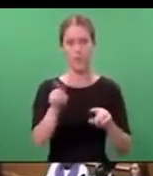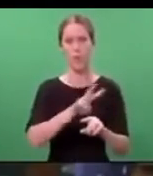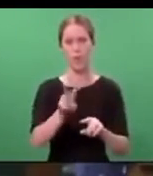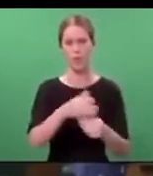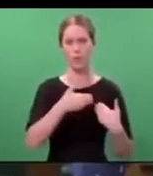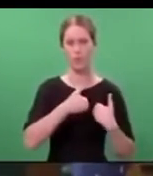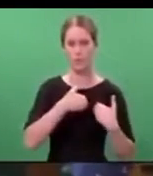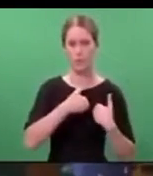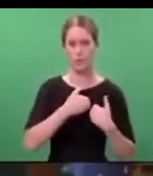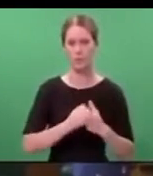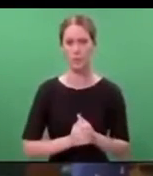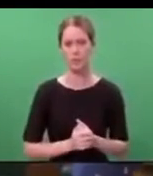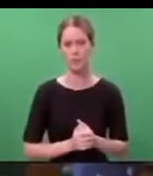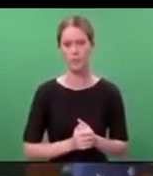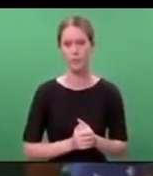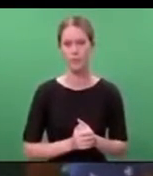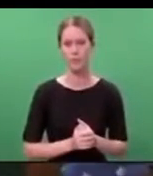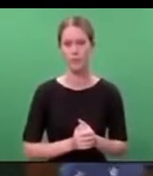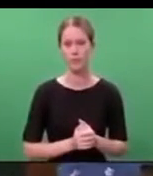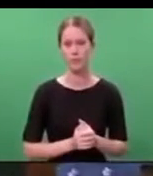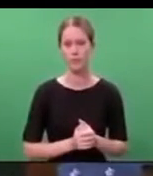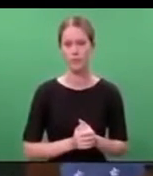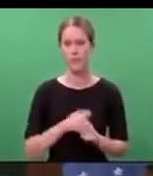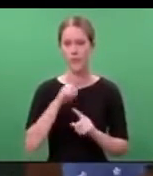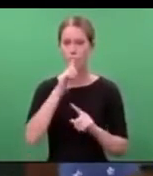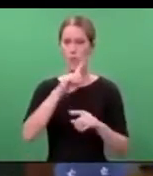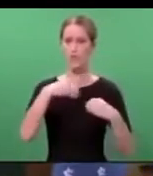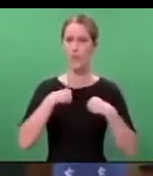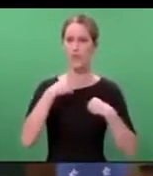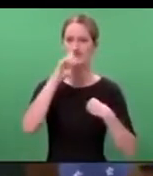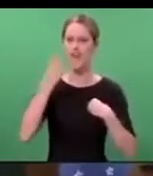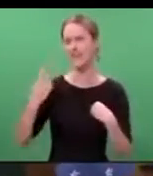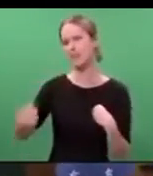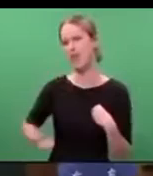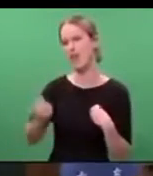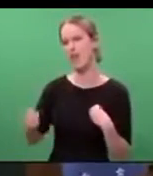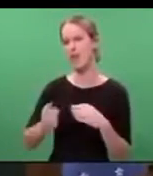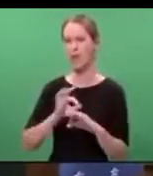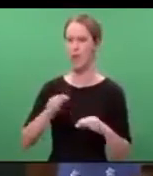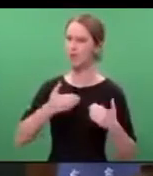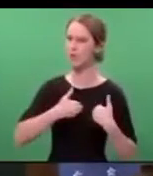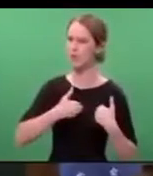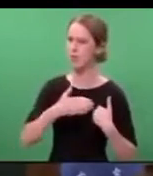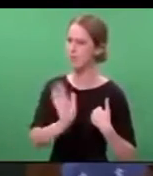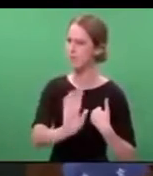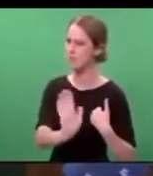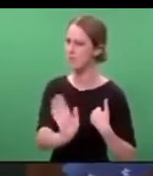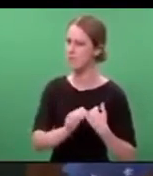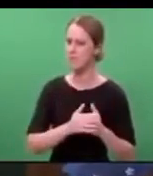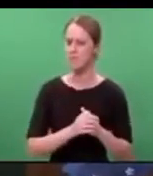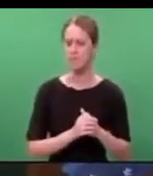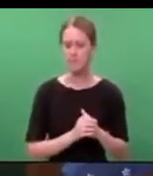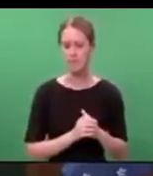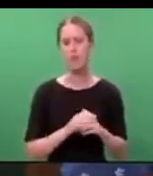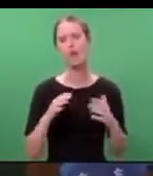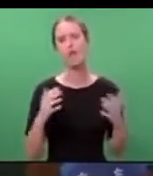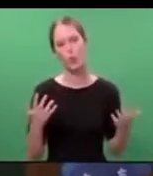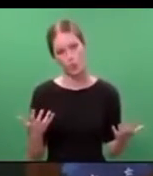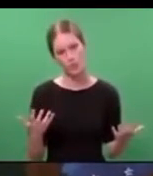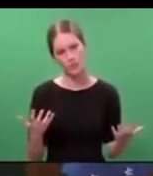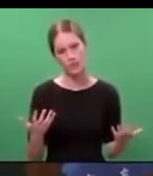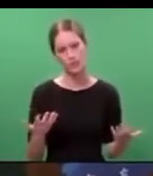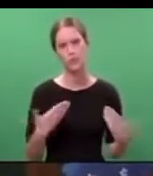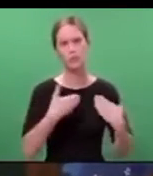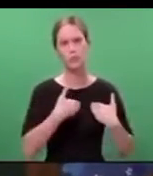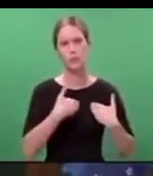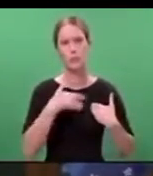There cannot be a case of all profit, no responsibility. This, of course, doesn't take away the